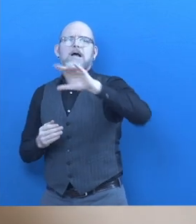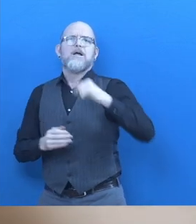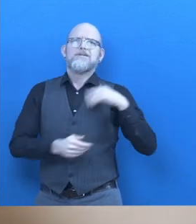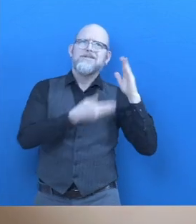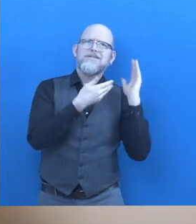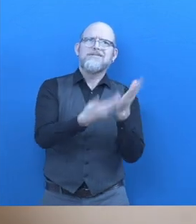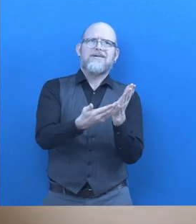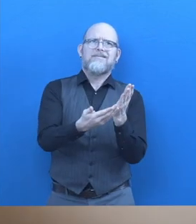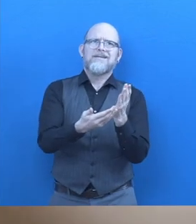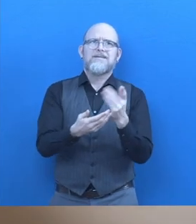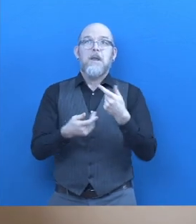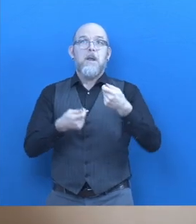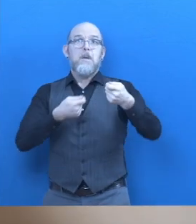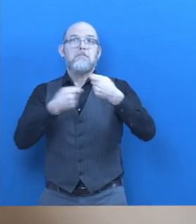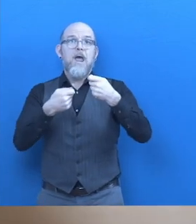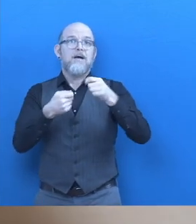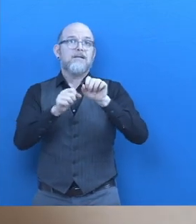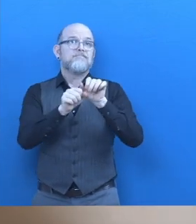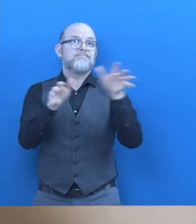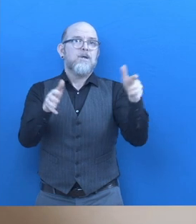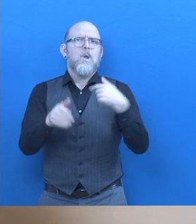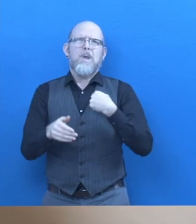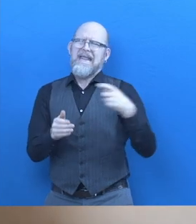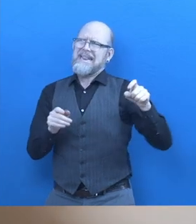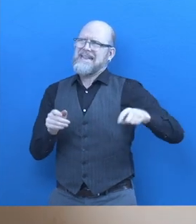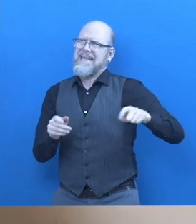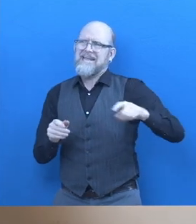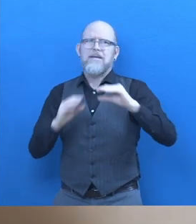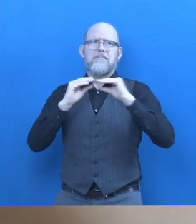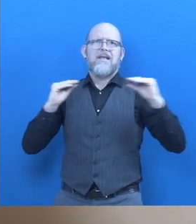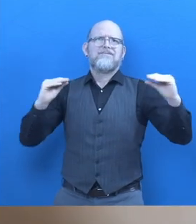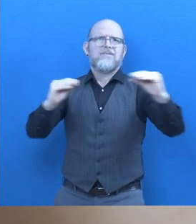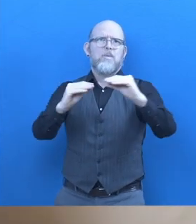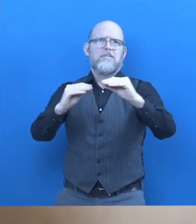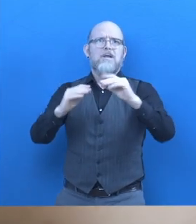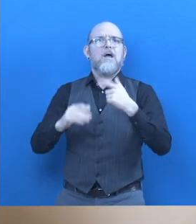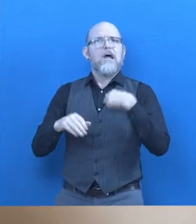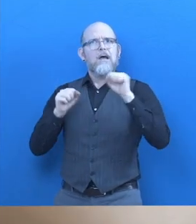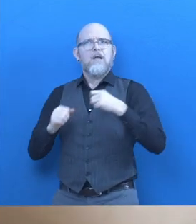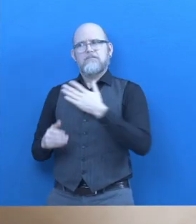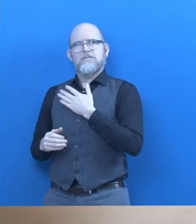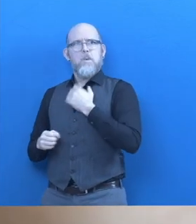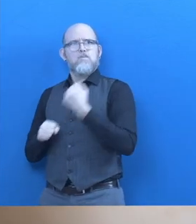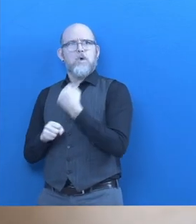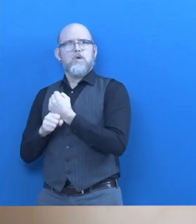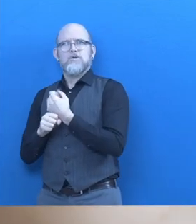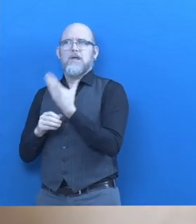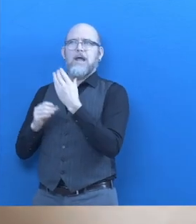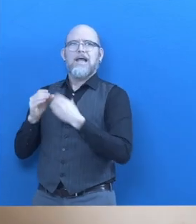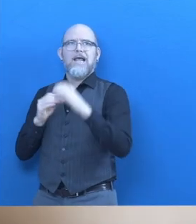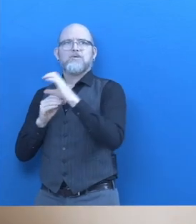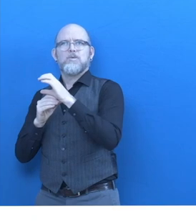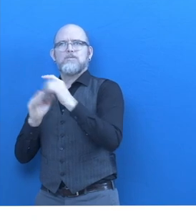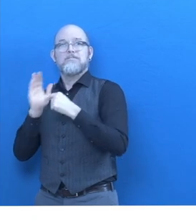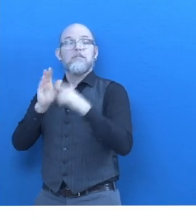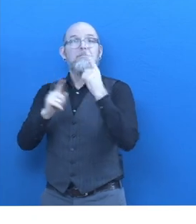we need a platform, networking to communicate our product and our resources to general